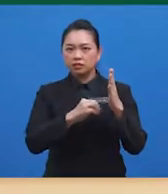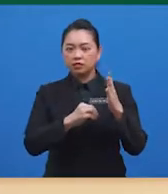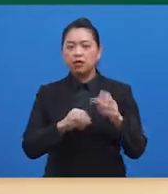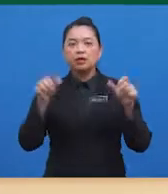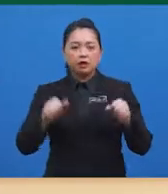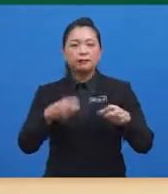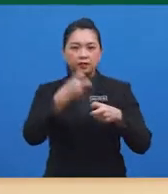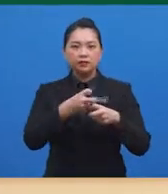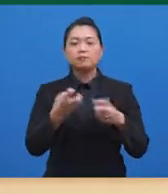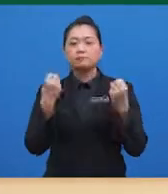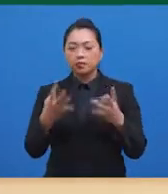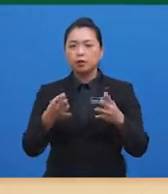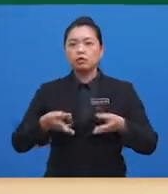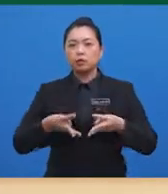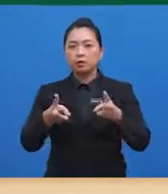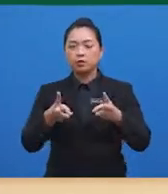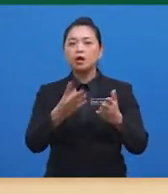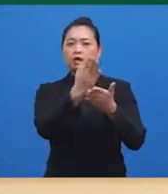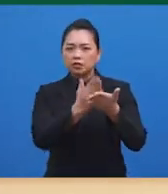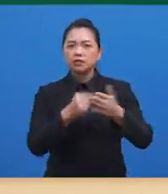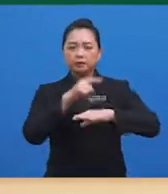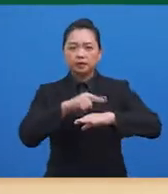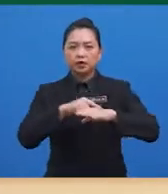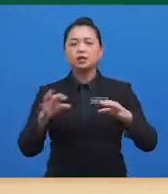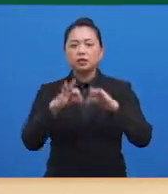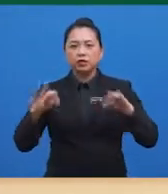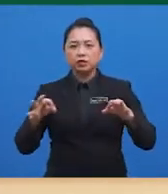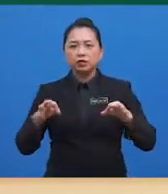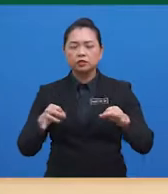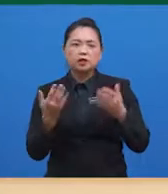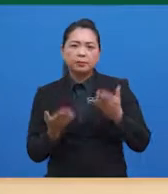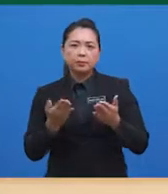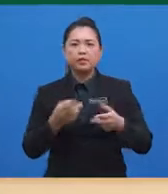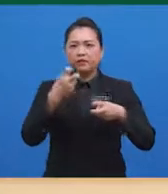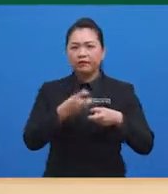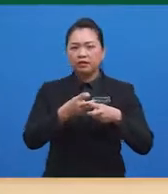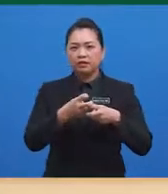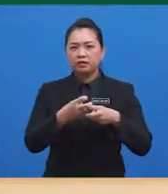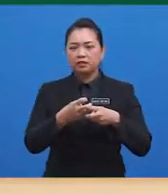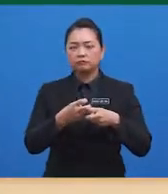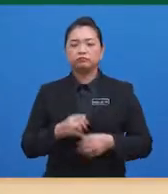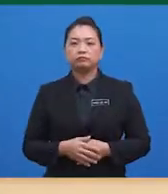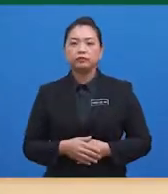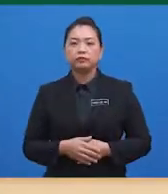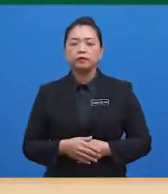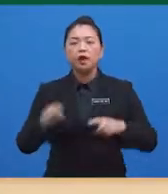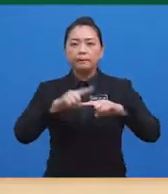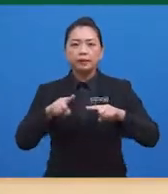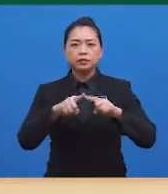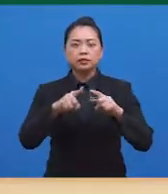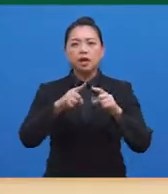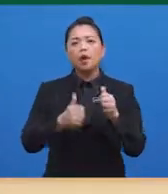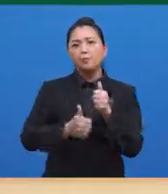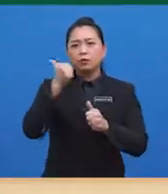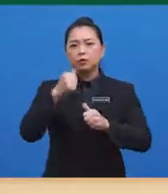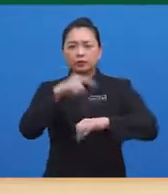in many ways. Sometimes the context may be difficult to grasp because of its theme. But most times